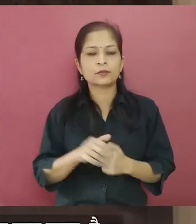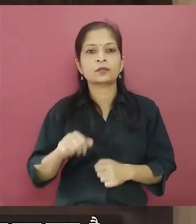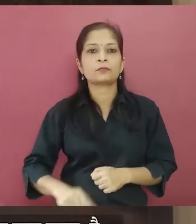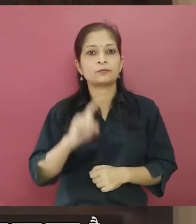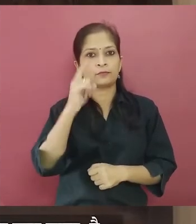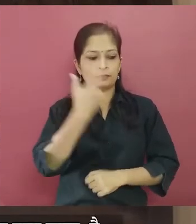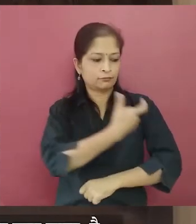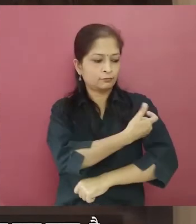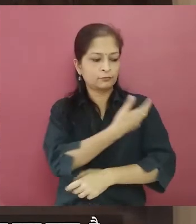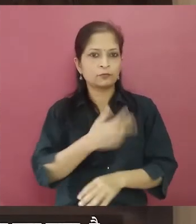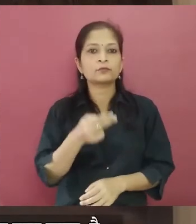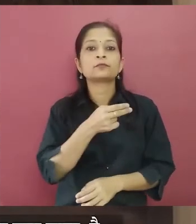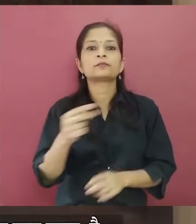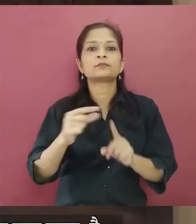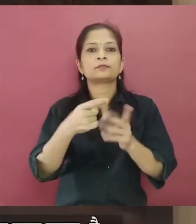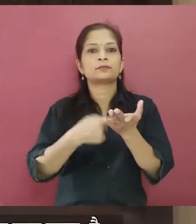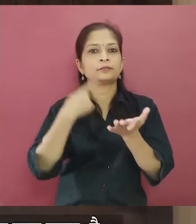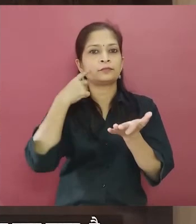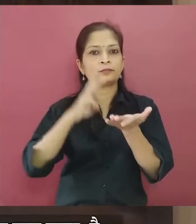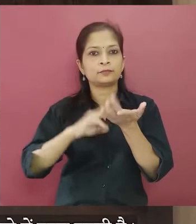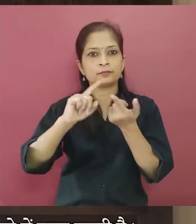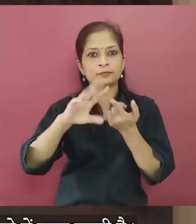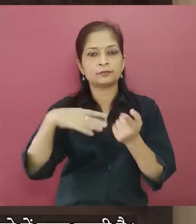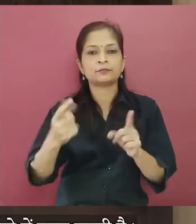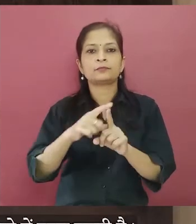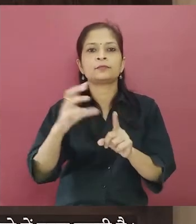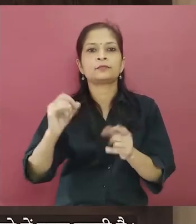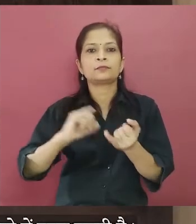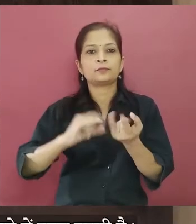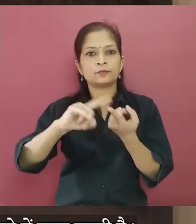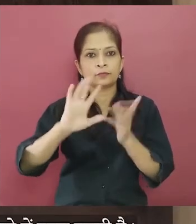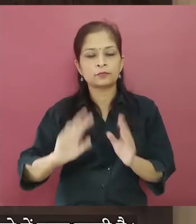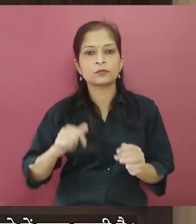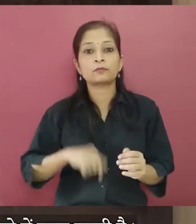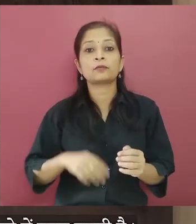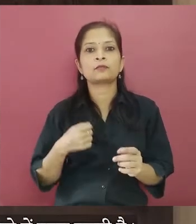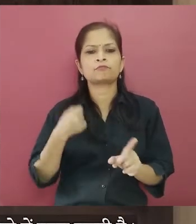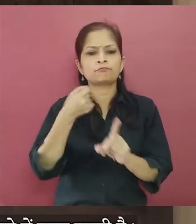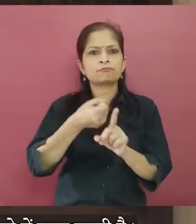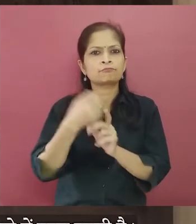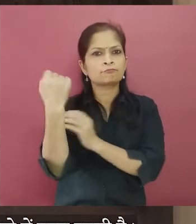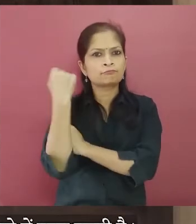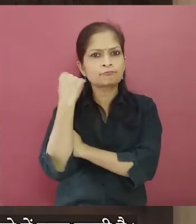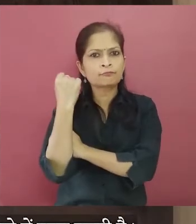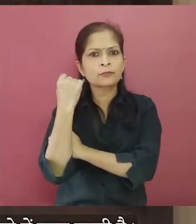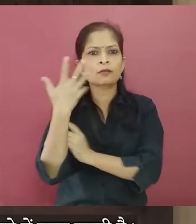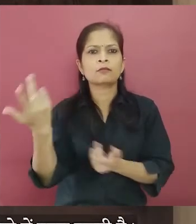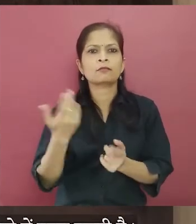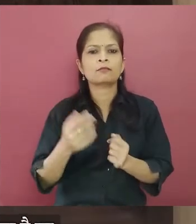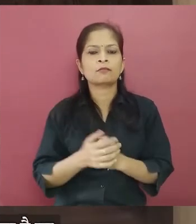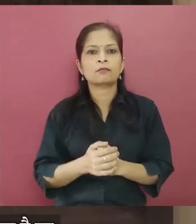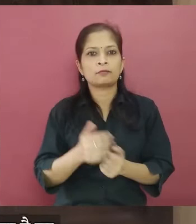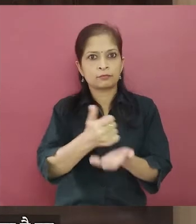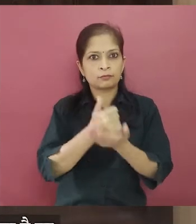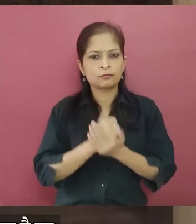take the first dose it's the dose which is known as the prime dose it primes our immune system to really build antibodies and if you take the first